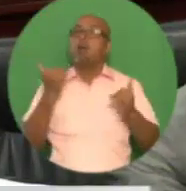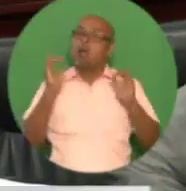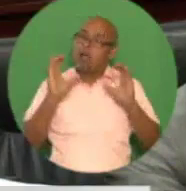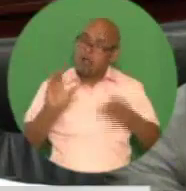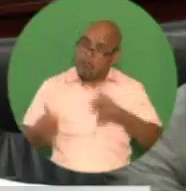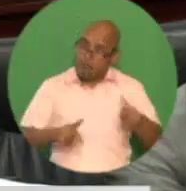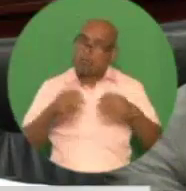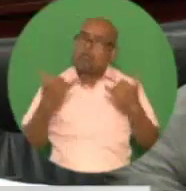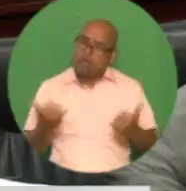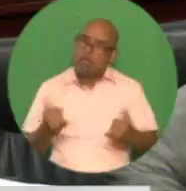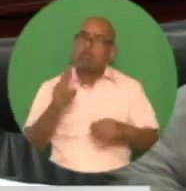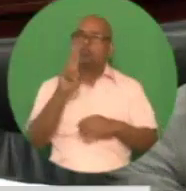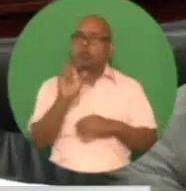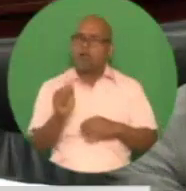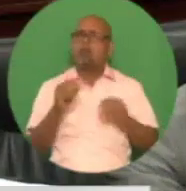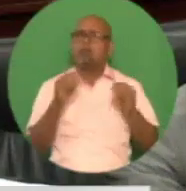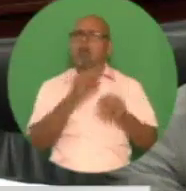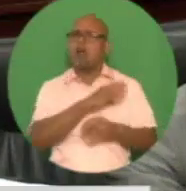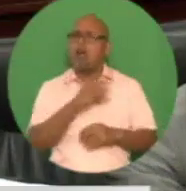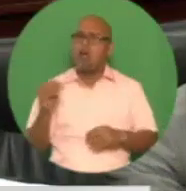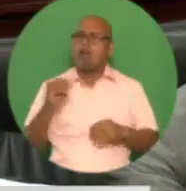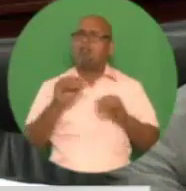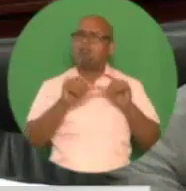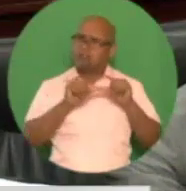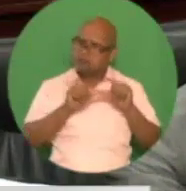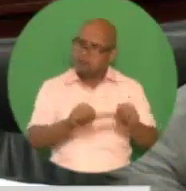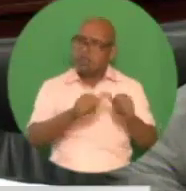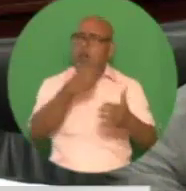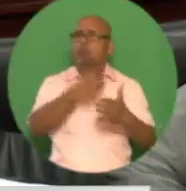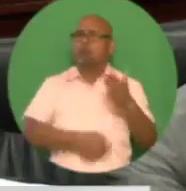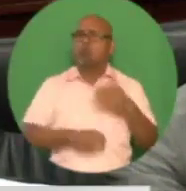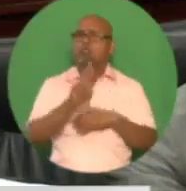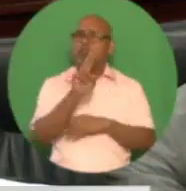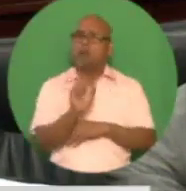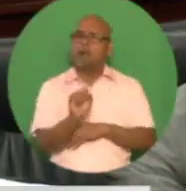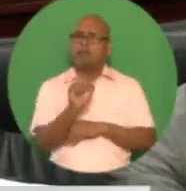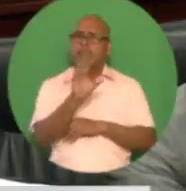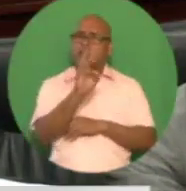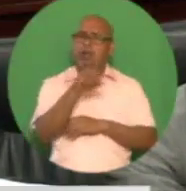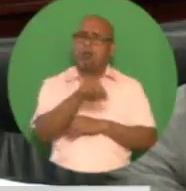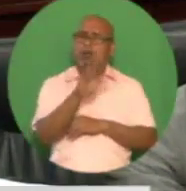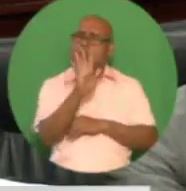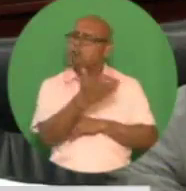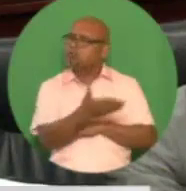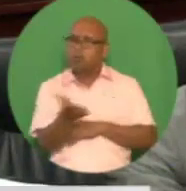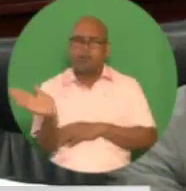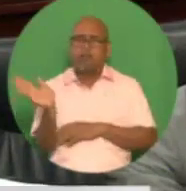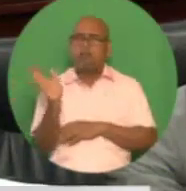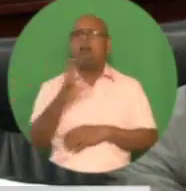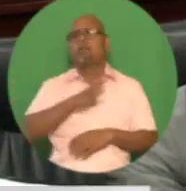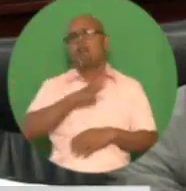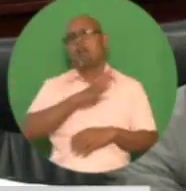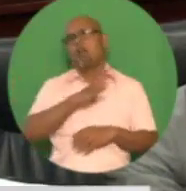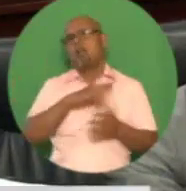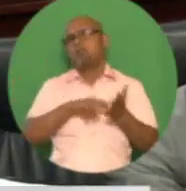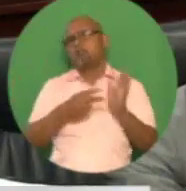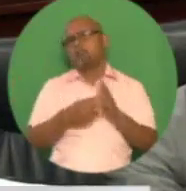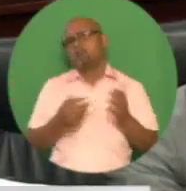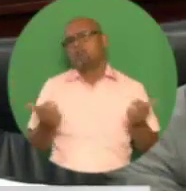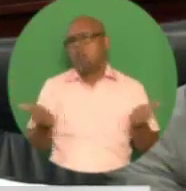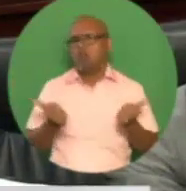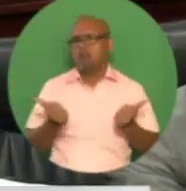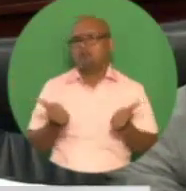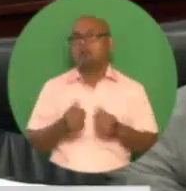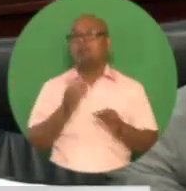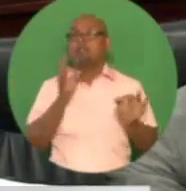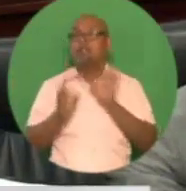exchange rate, appropriate incentives are being provided for our producers to consolidate the emerging growth